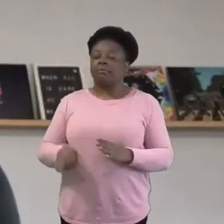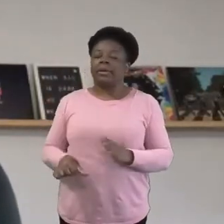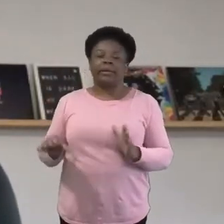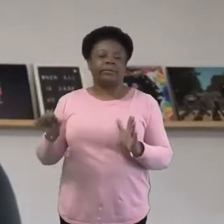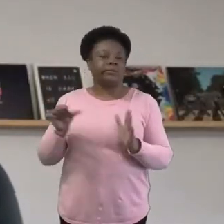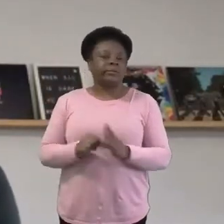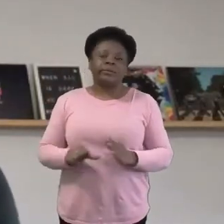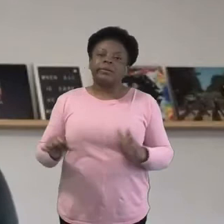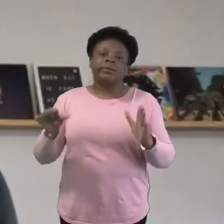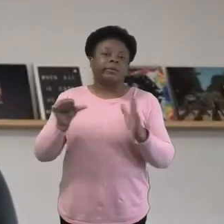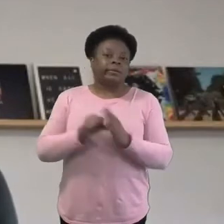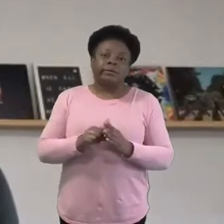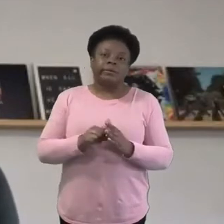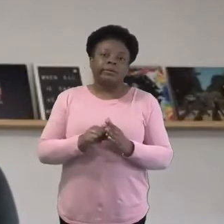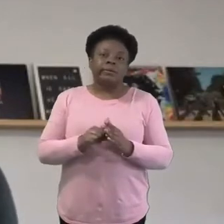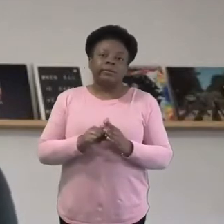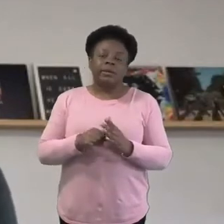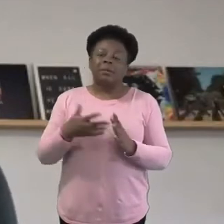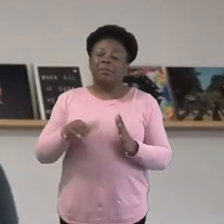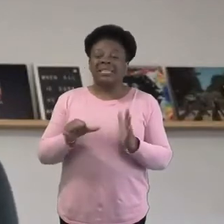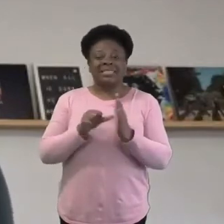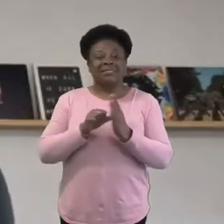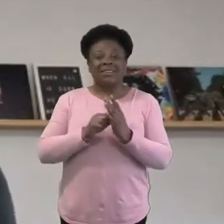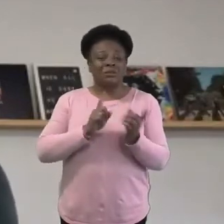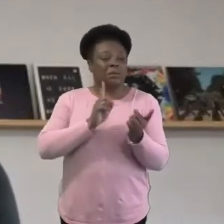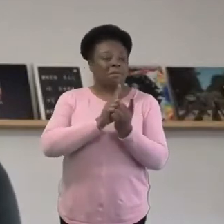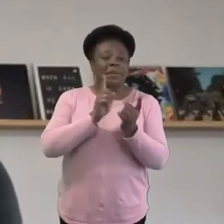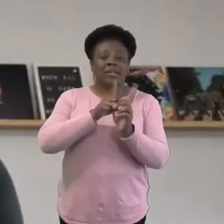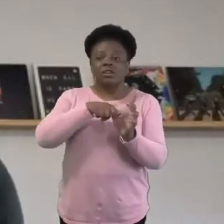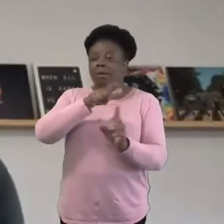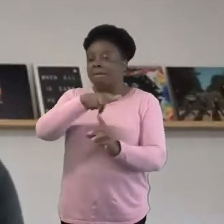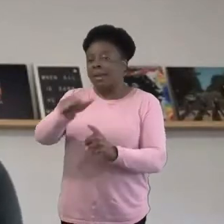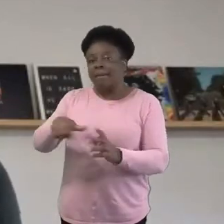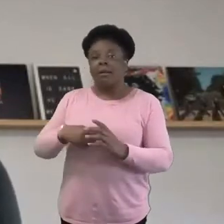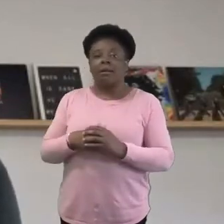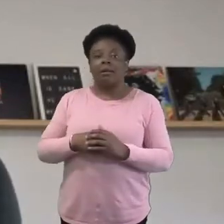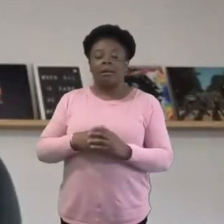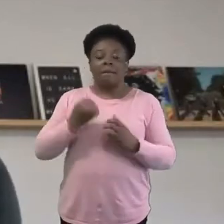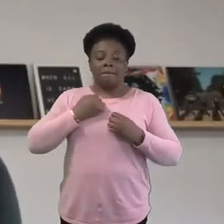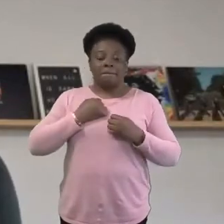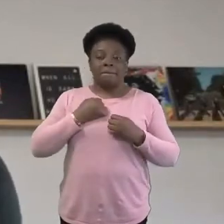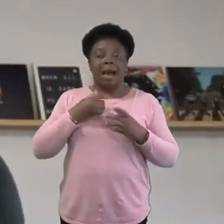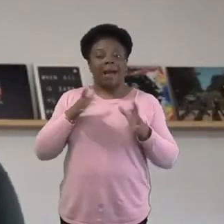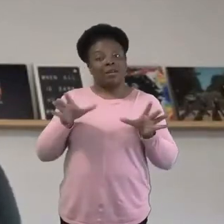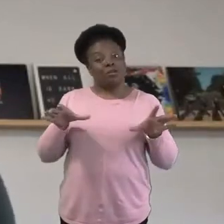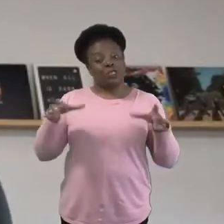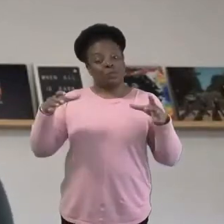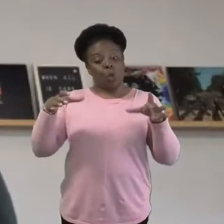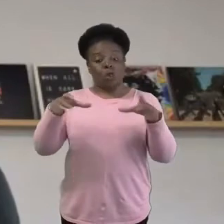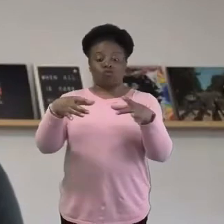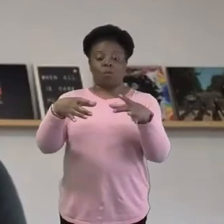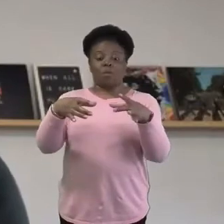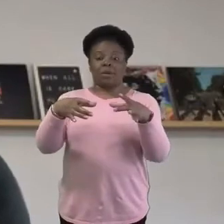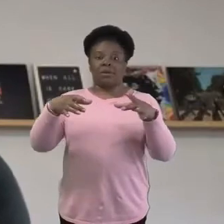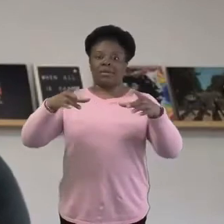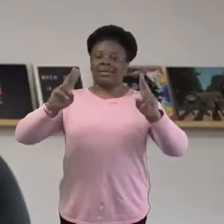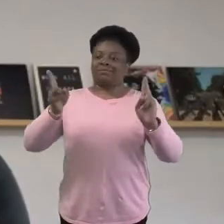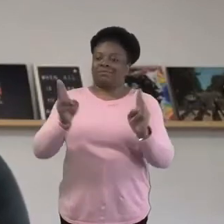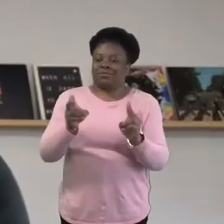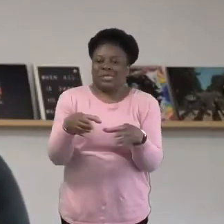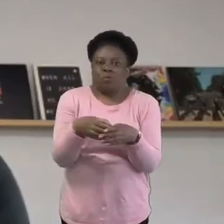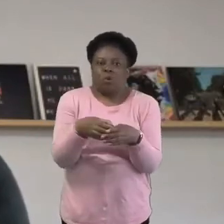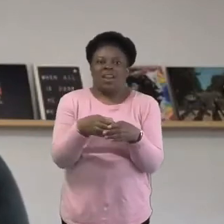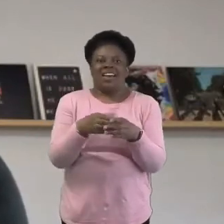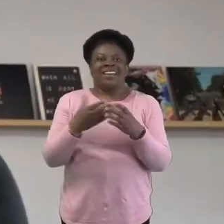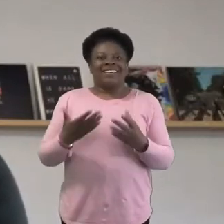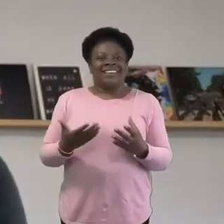them for all the time that we've had in lockdown, etc. My small group is smaller. And at times I've been quite self-critical